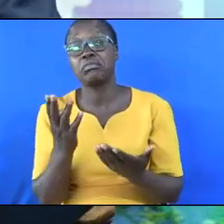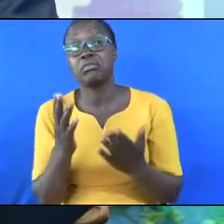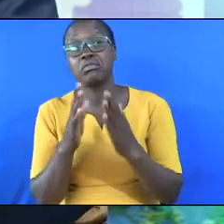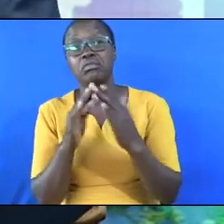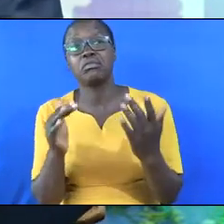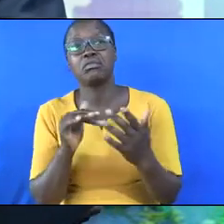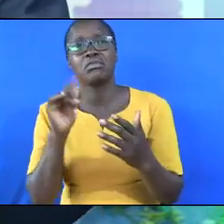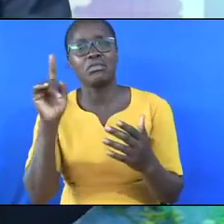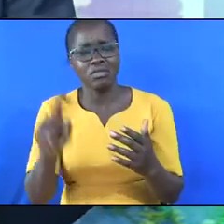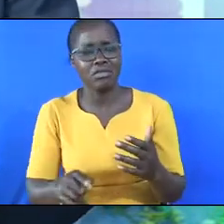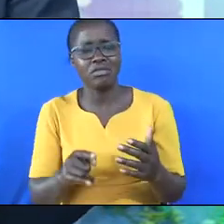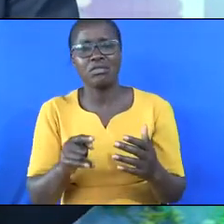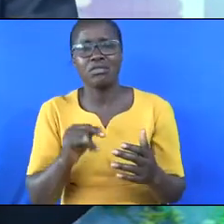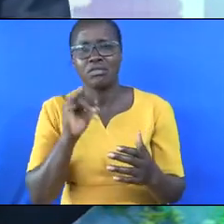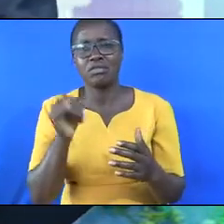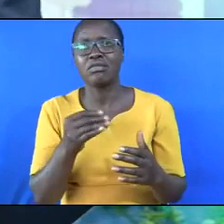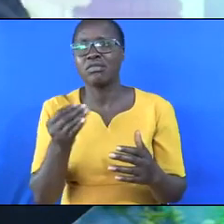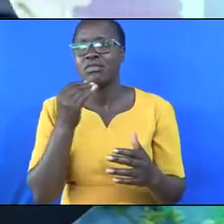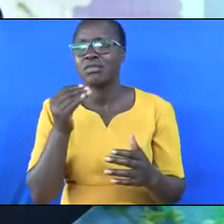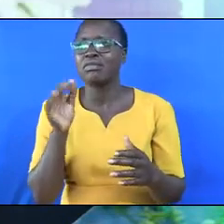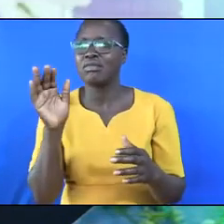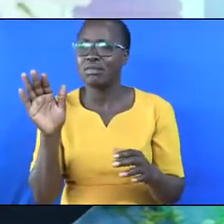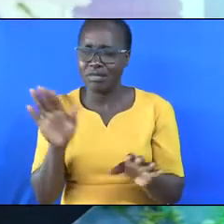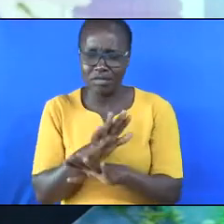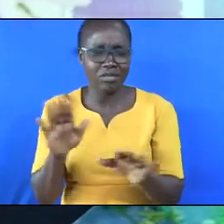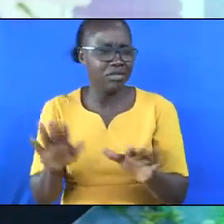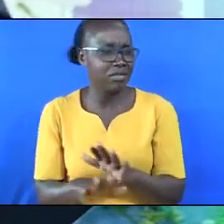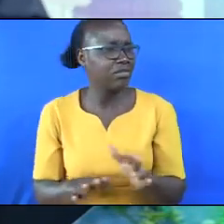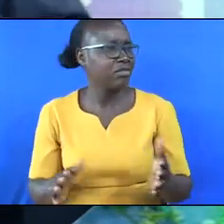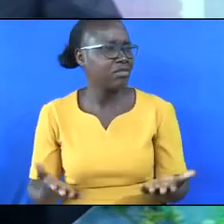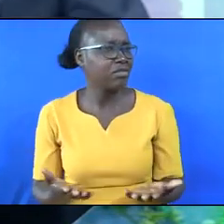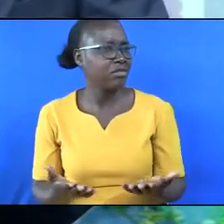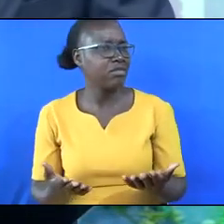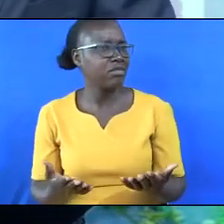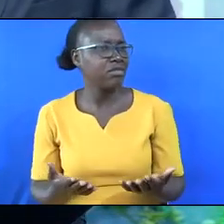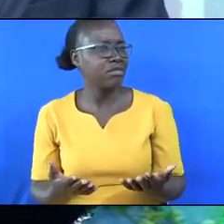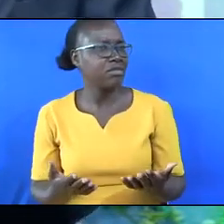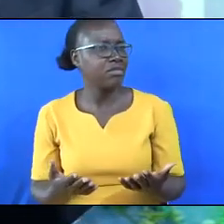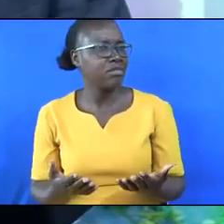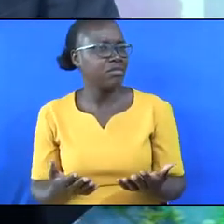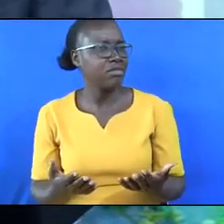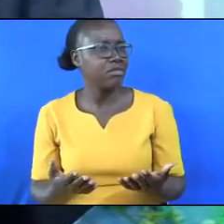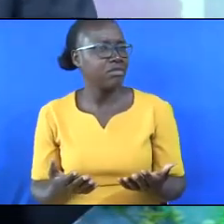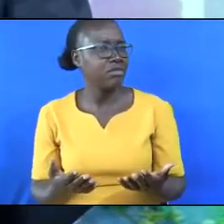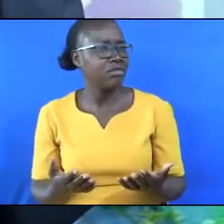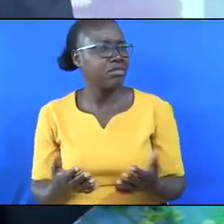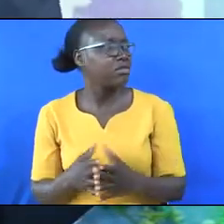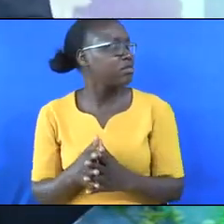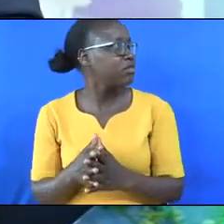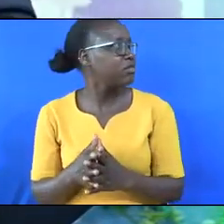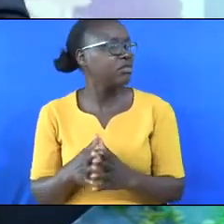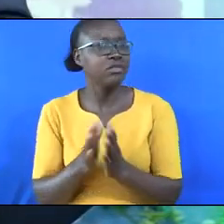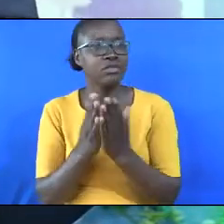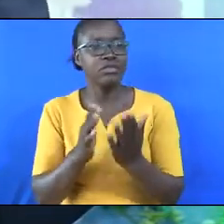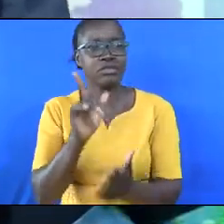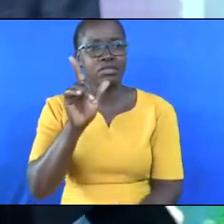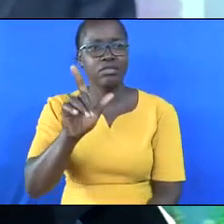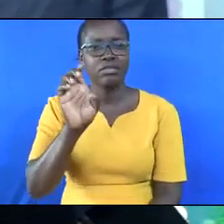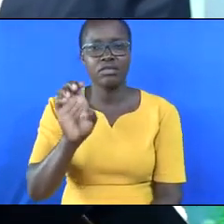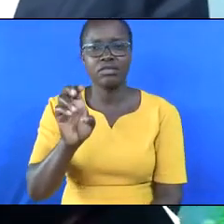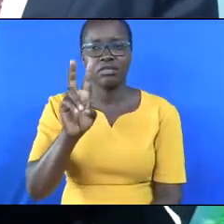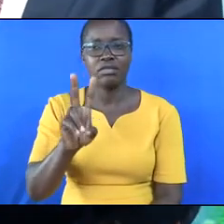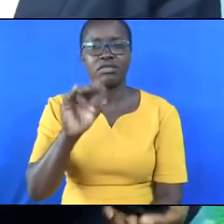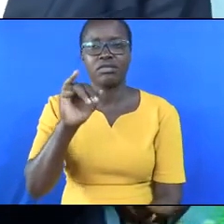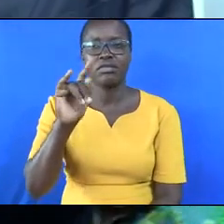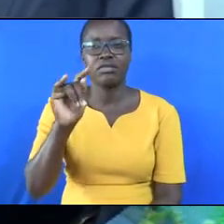You cannot just eat the scavengers in water. I want us to read together the book of Leviticus chapter 11